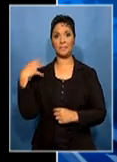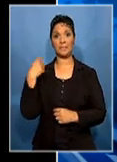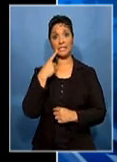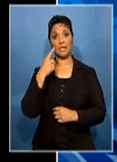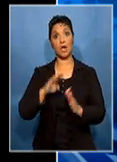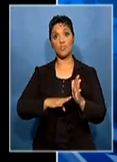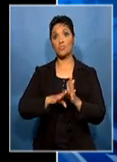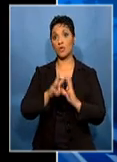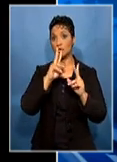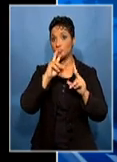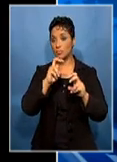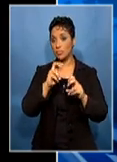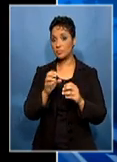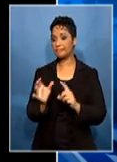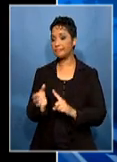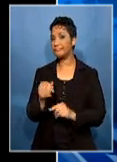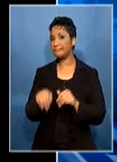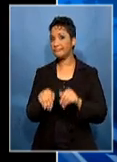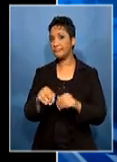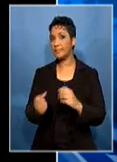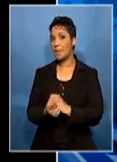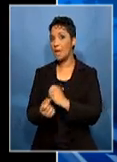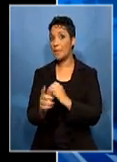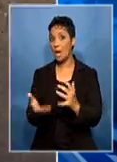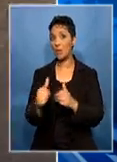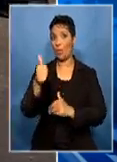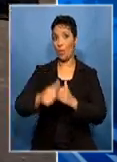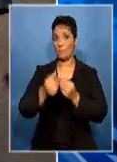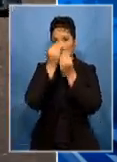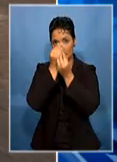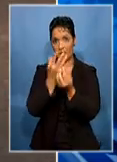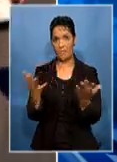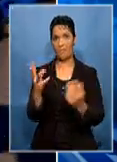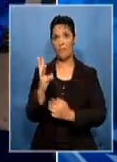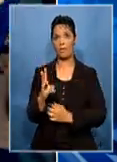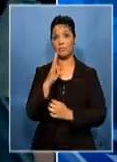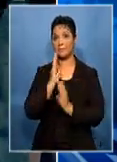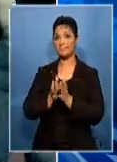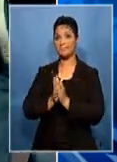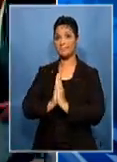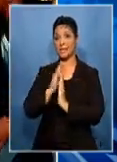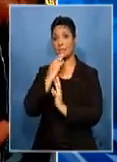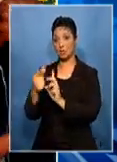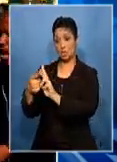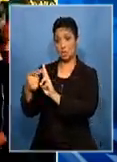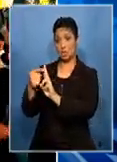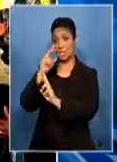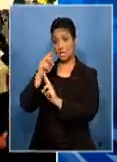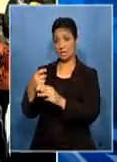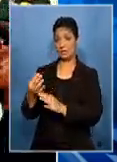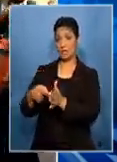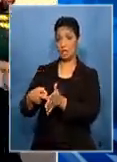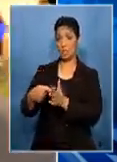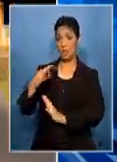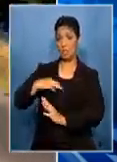a progress report on the rescue plan is expected within one month. She also called for responsible wage negotiations, which are about to get